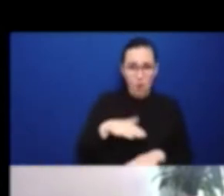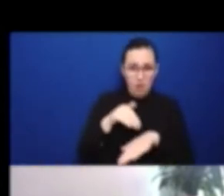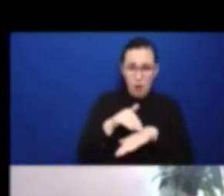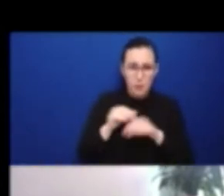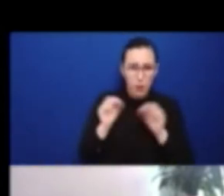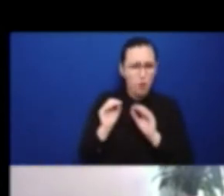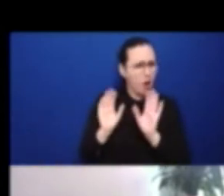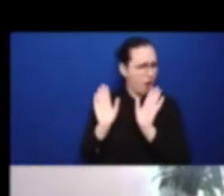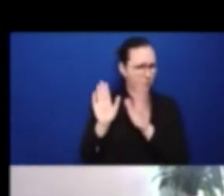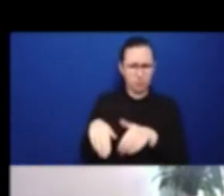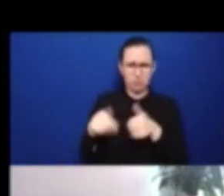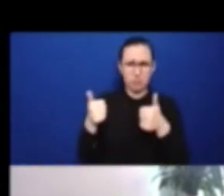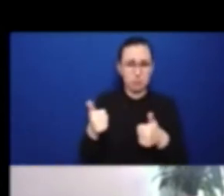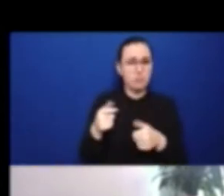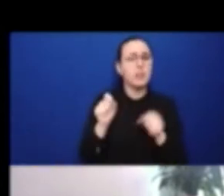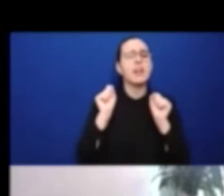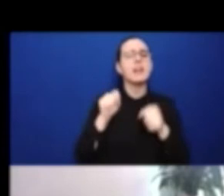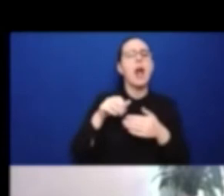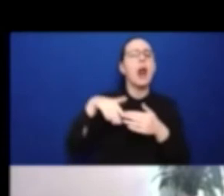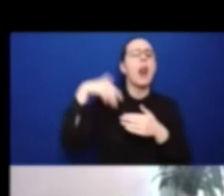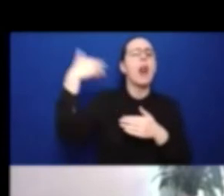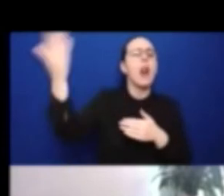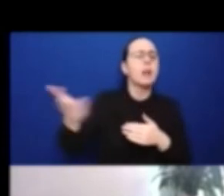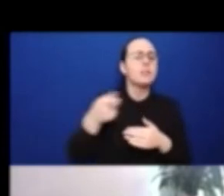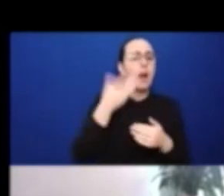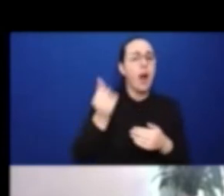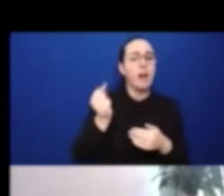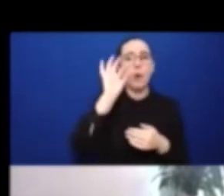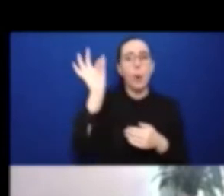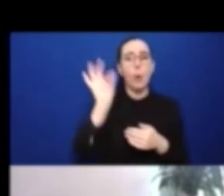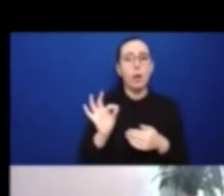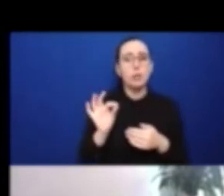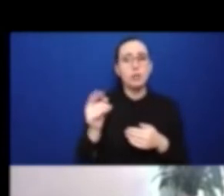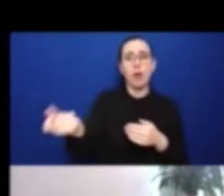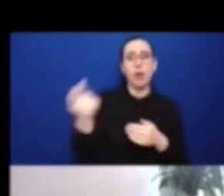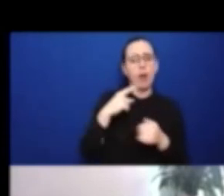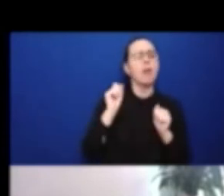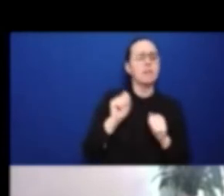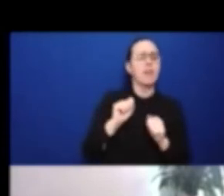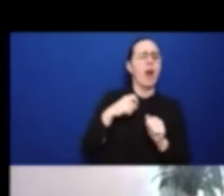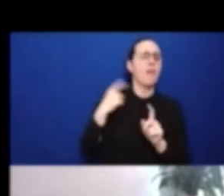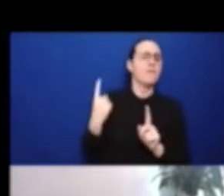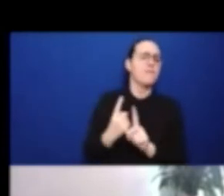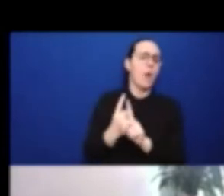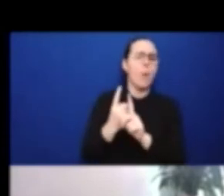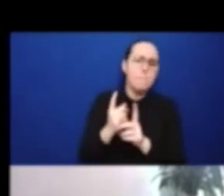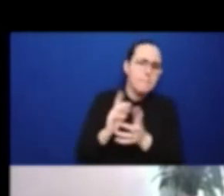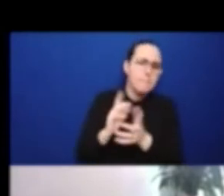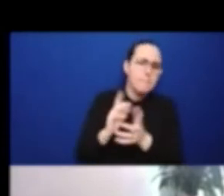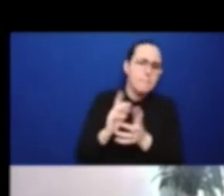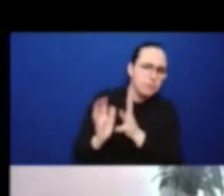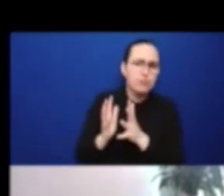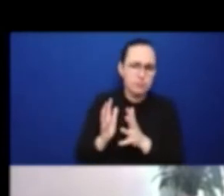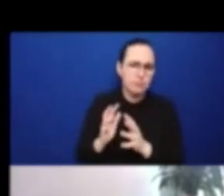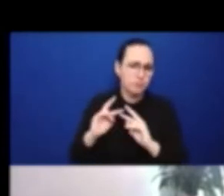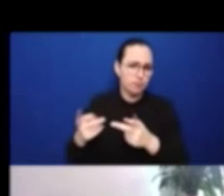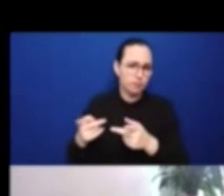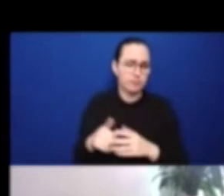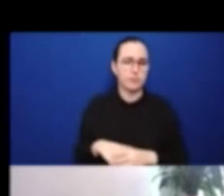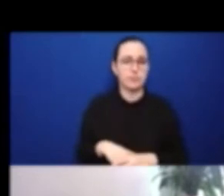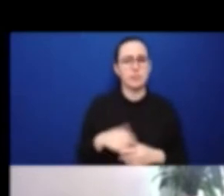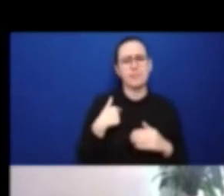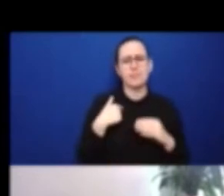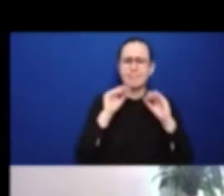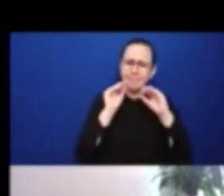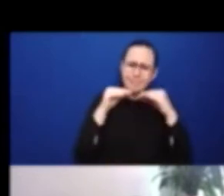and so on. And I'd say again, how delighted I am that Andrew was able to join us. And perhaps with a little bit more foresight,